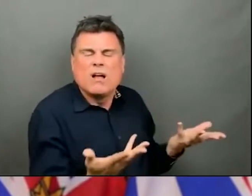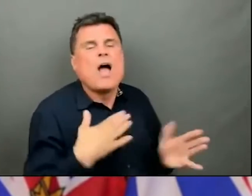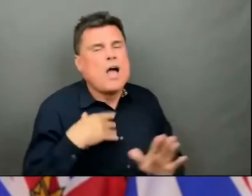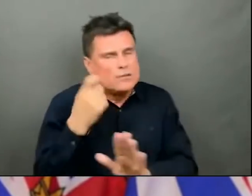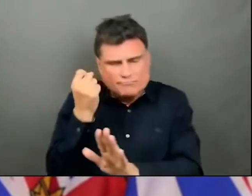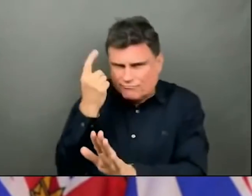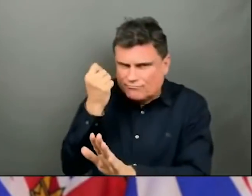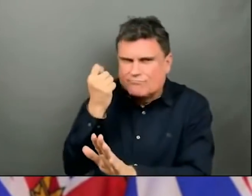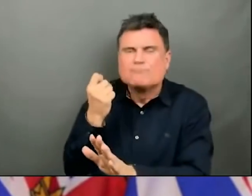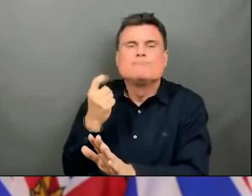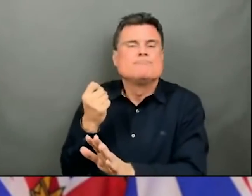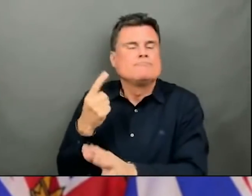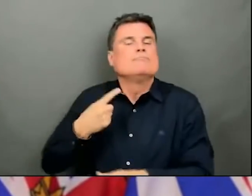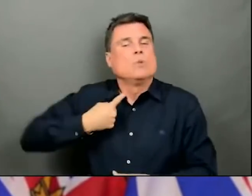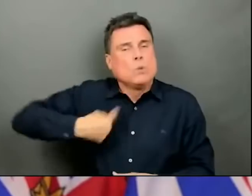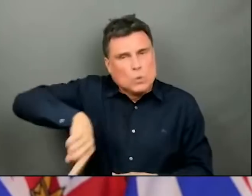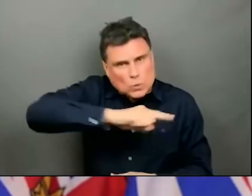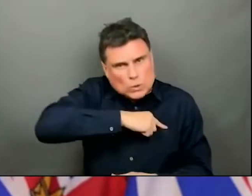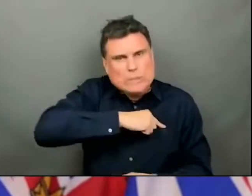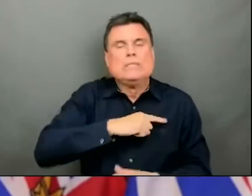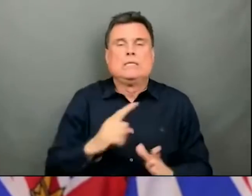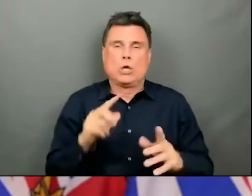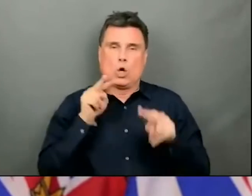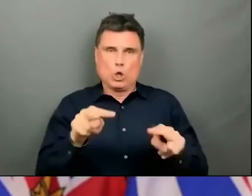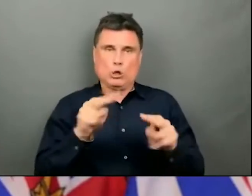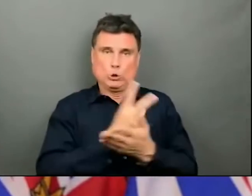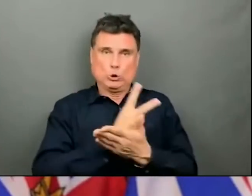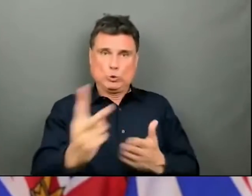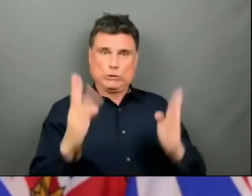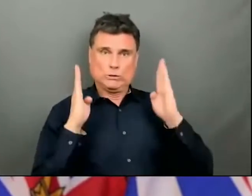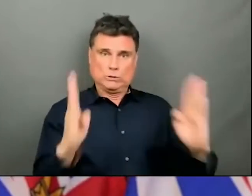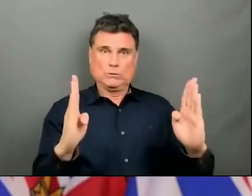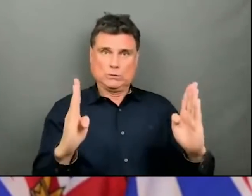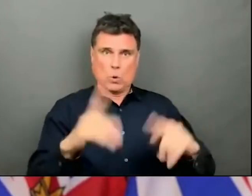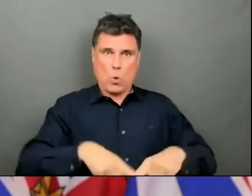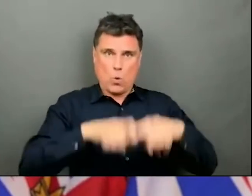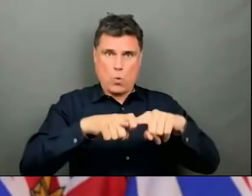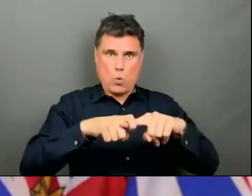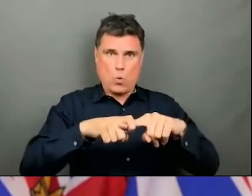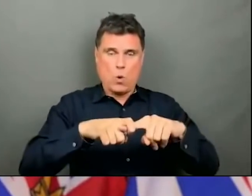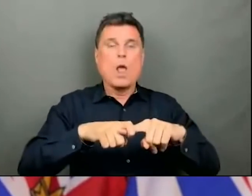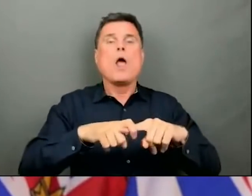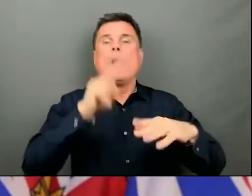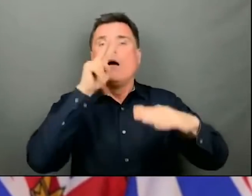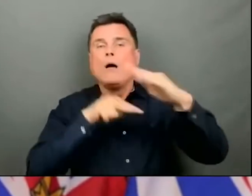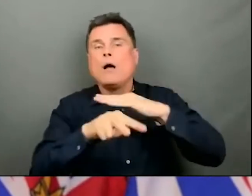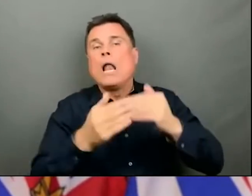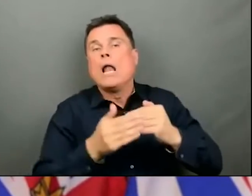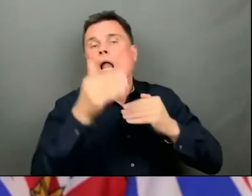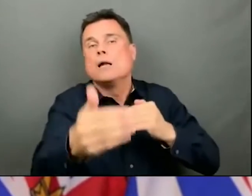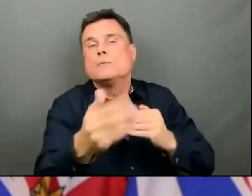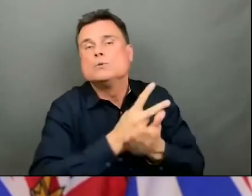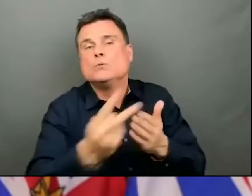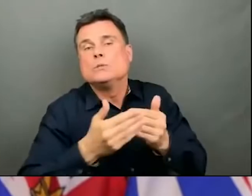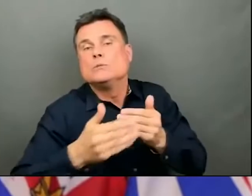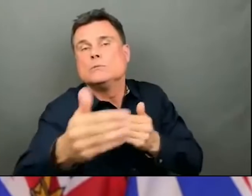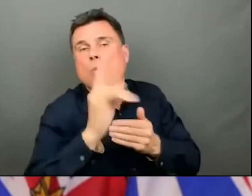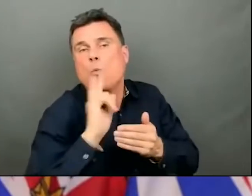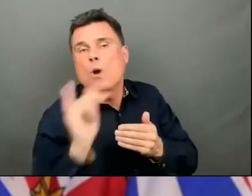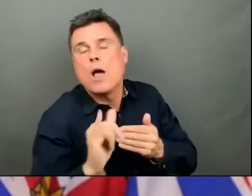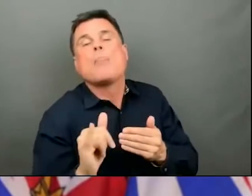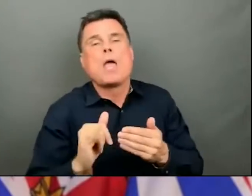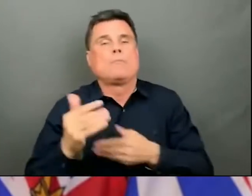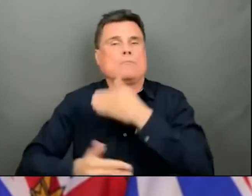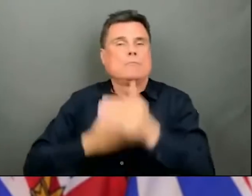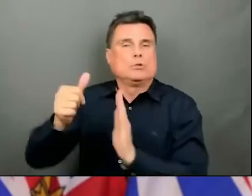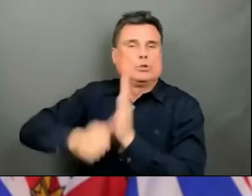challenges and get back on track and get the patients the surgeries they need. For those patients that have already been called or will be called to